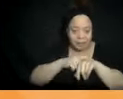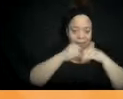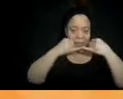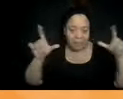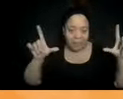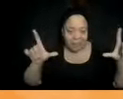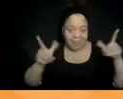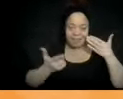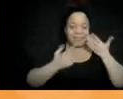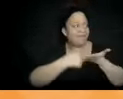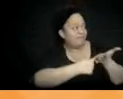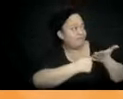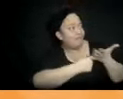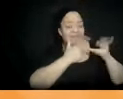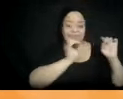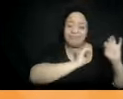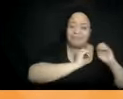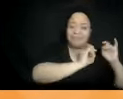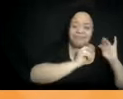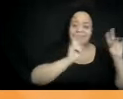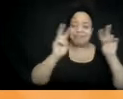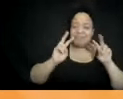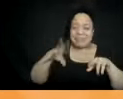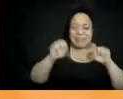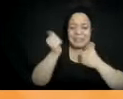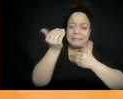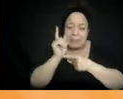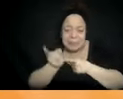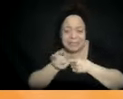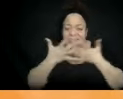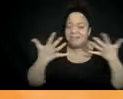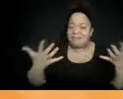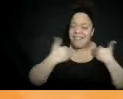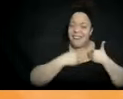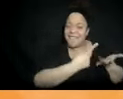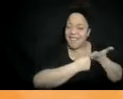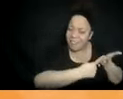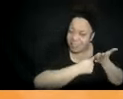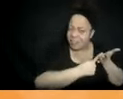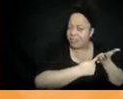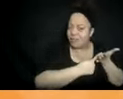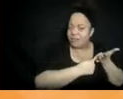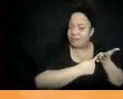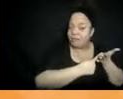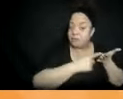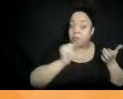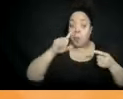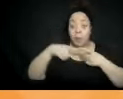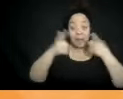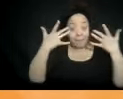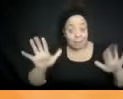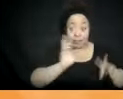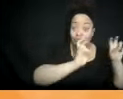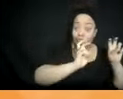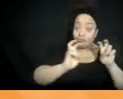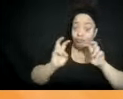And then when you're done touring, you might give people post-it notes and ask them to place particular things they think are missing or they would like to add to